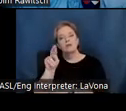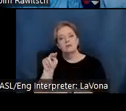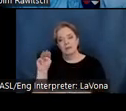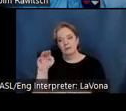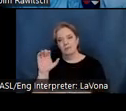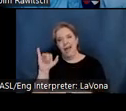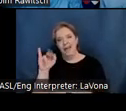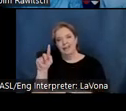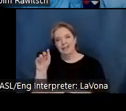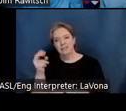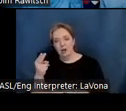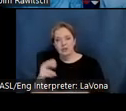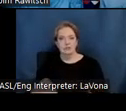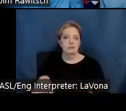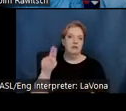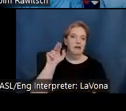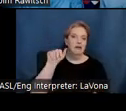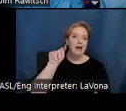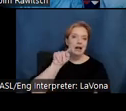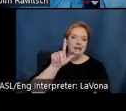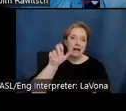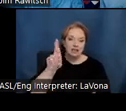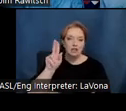Gertrude and Otto Natzler or others.